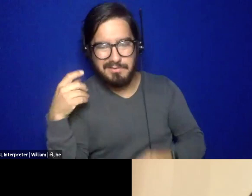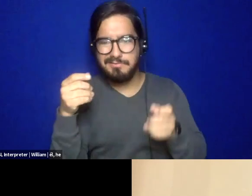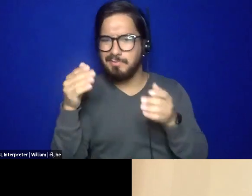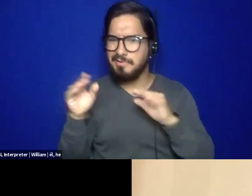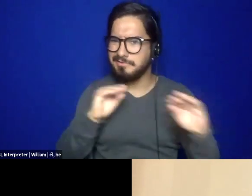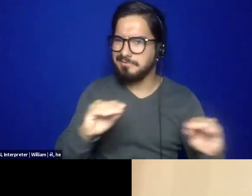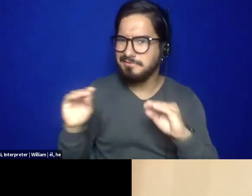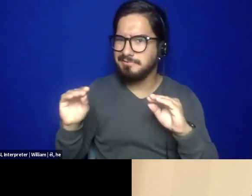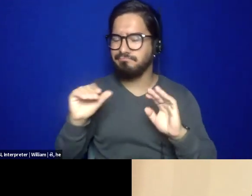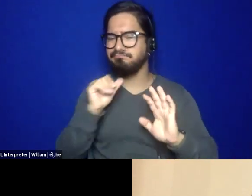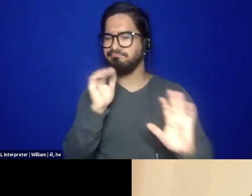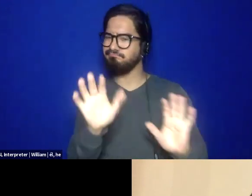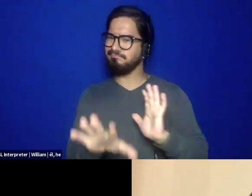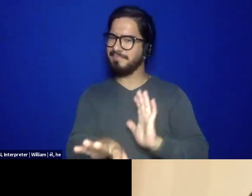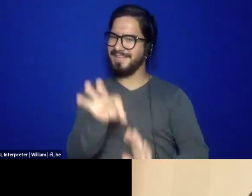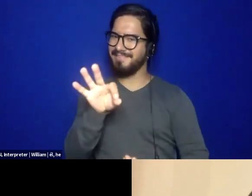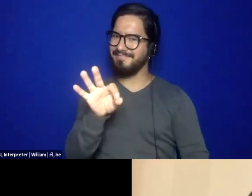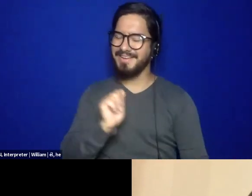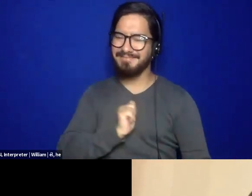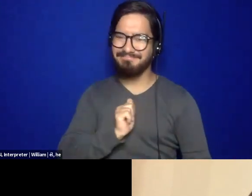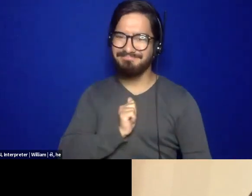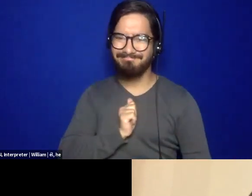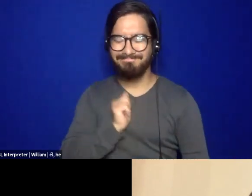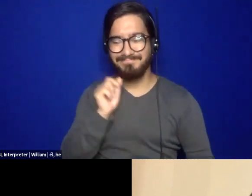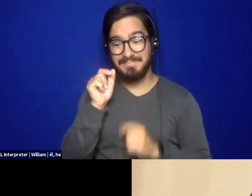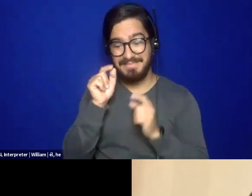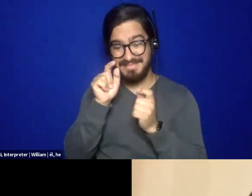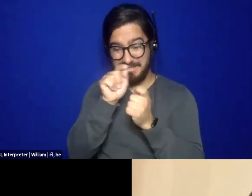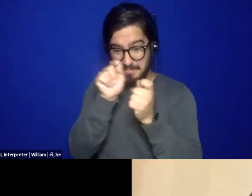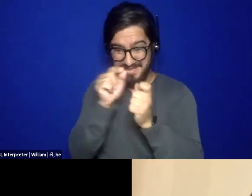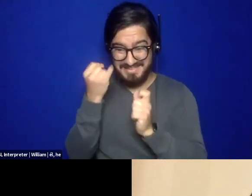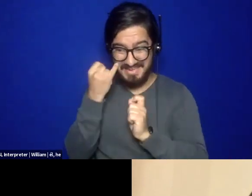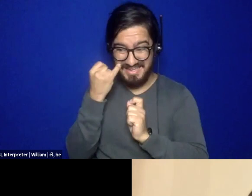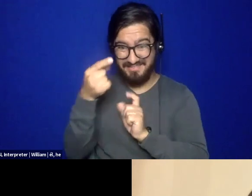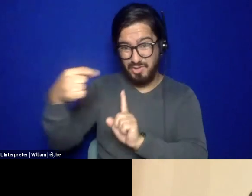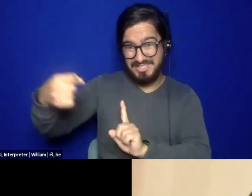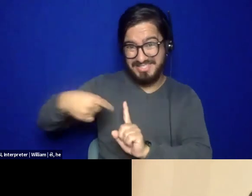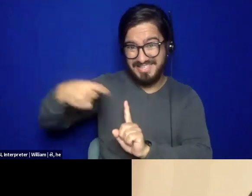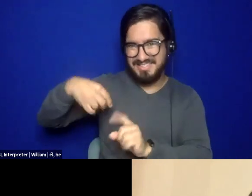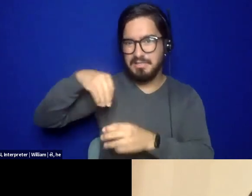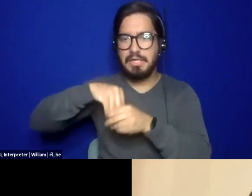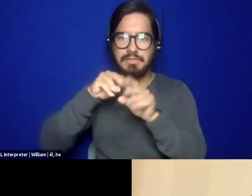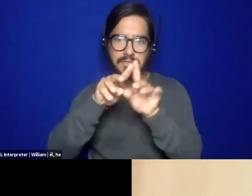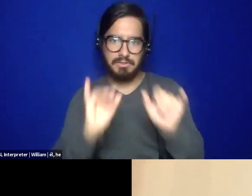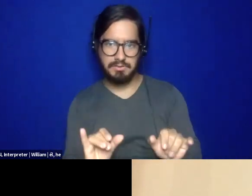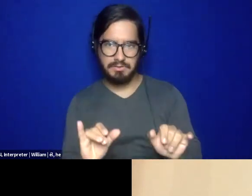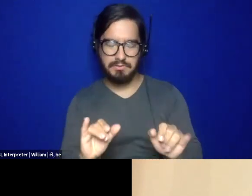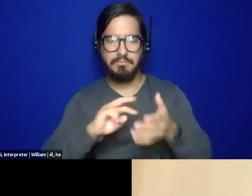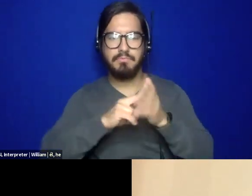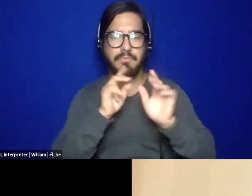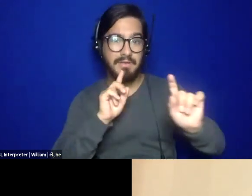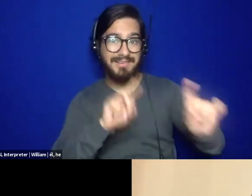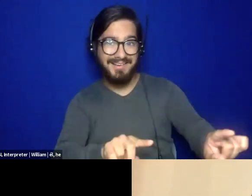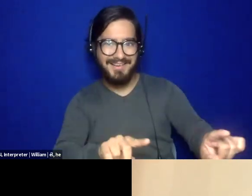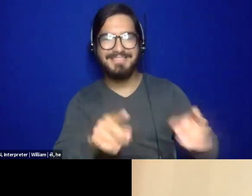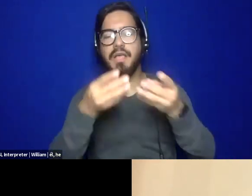you can't do that by yourself, especially when you're targeted in these systems. So for me, really the answer to all of this is